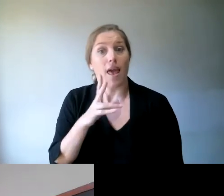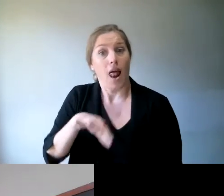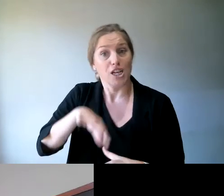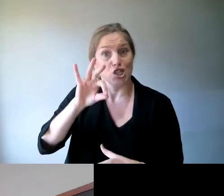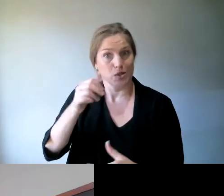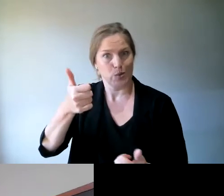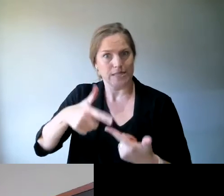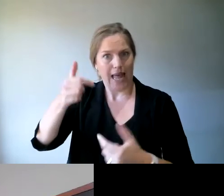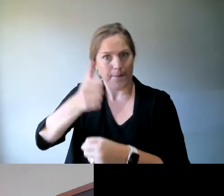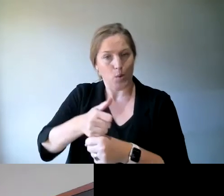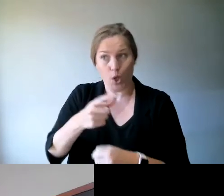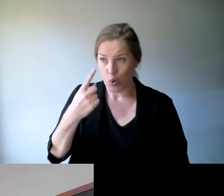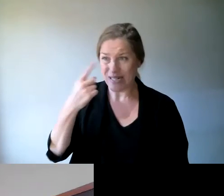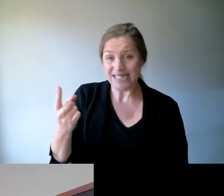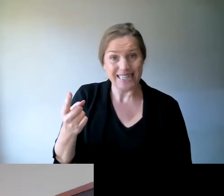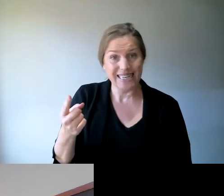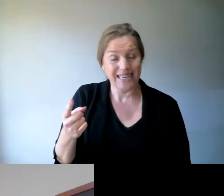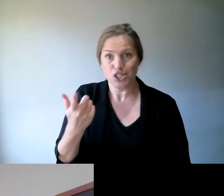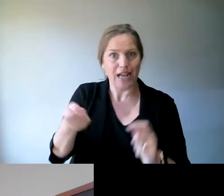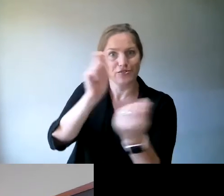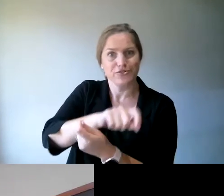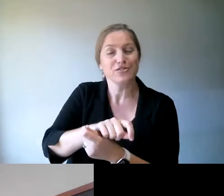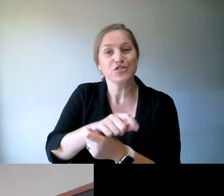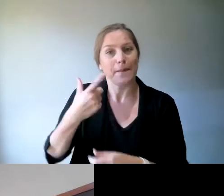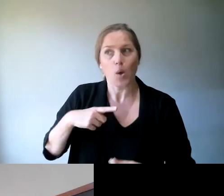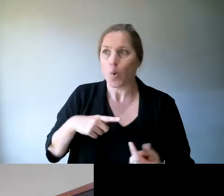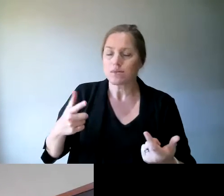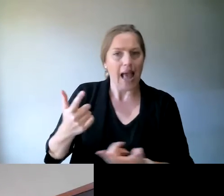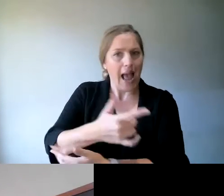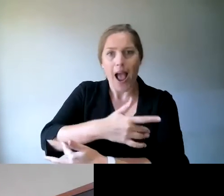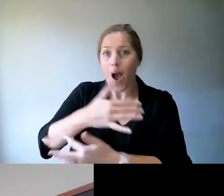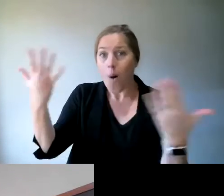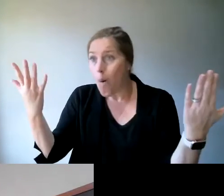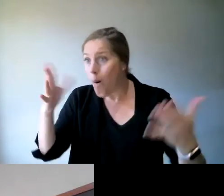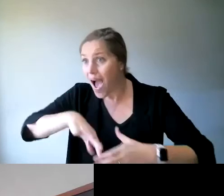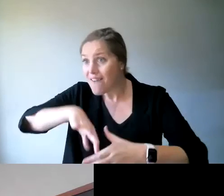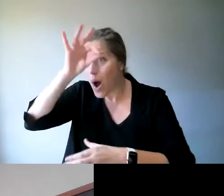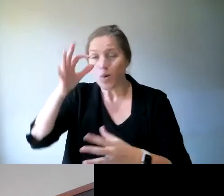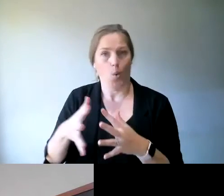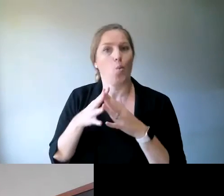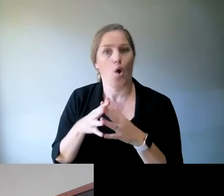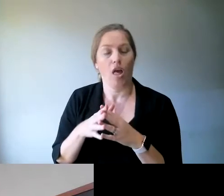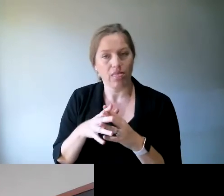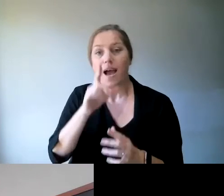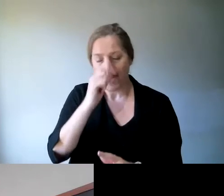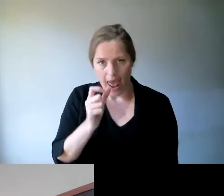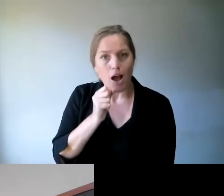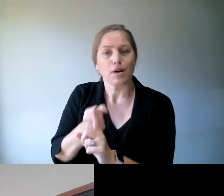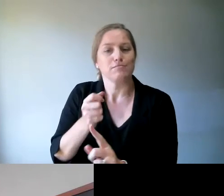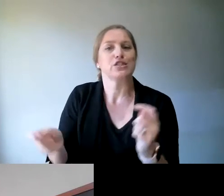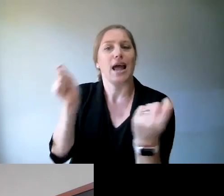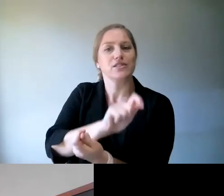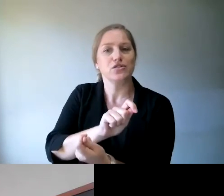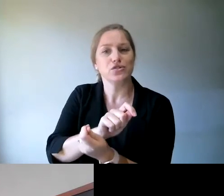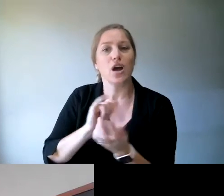know, every vote does count like every Australian counts, every vote counts. So you can affect a change. So